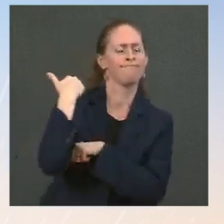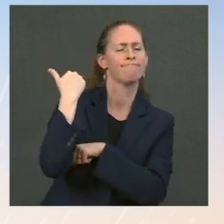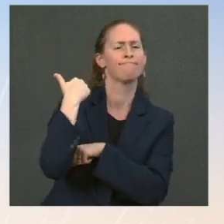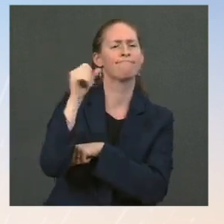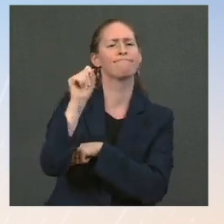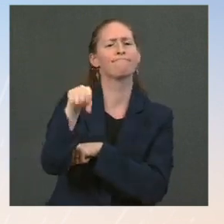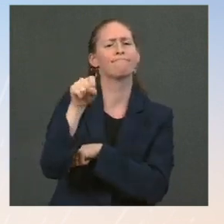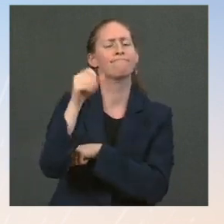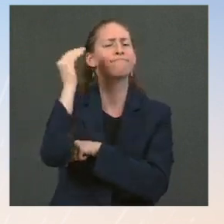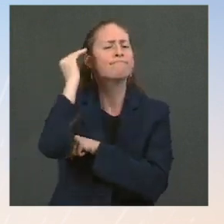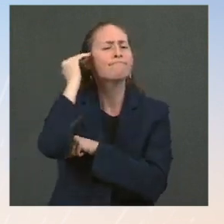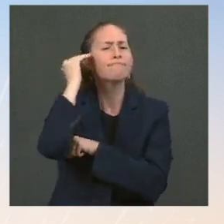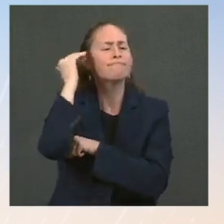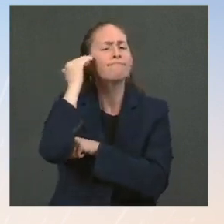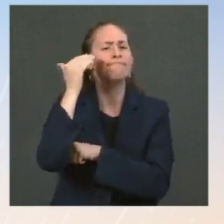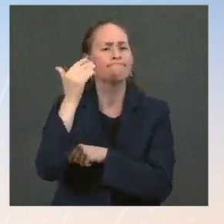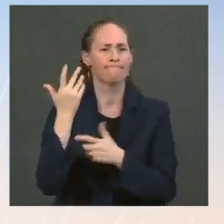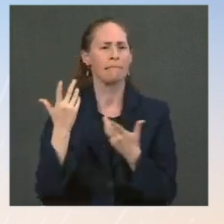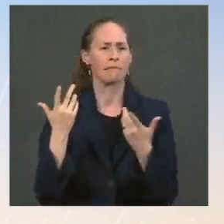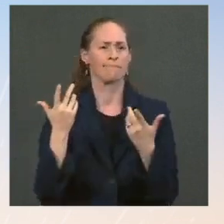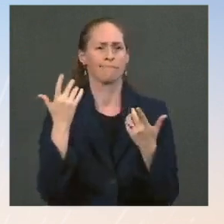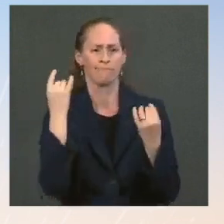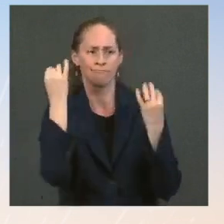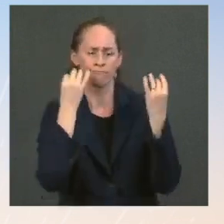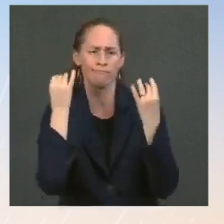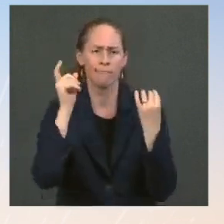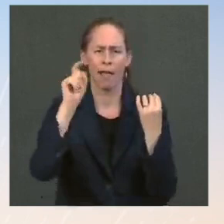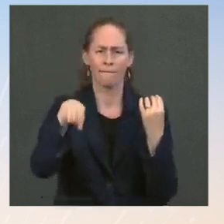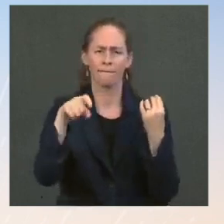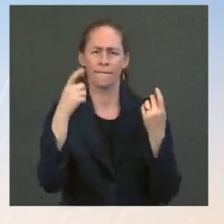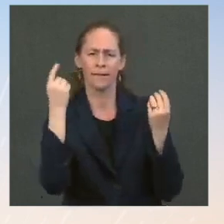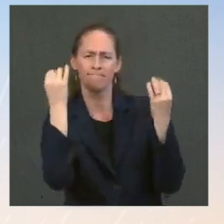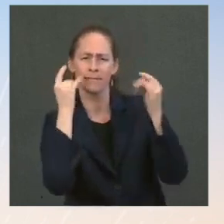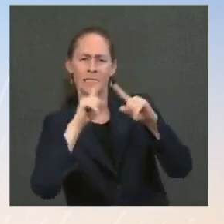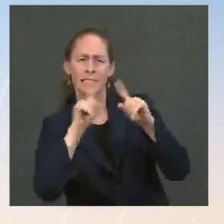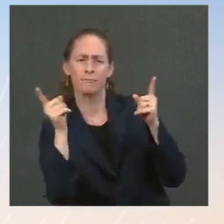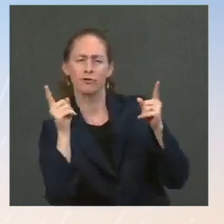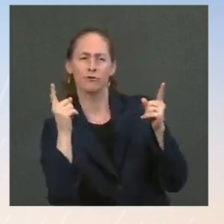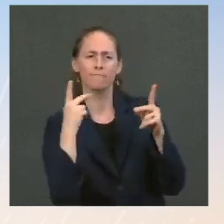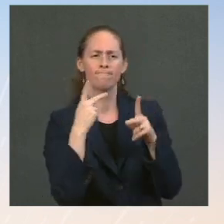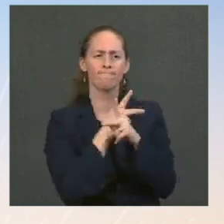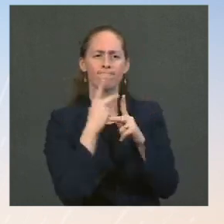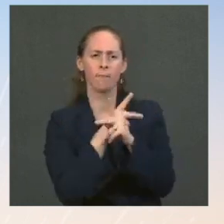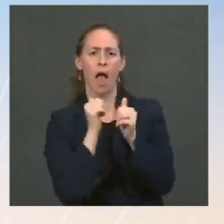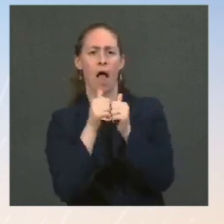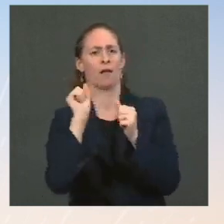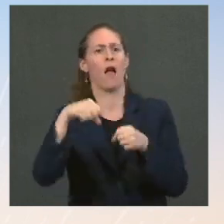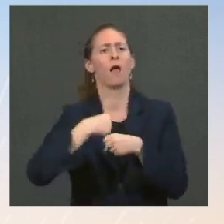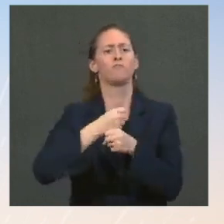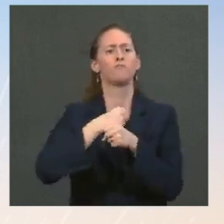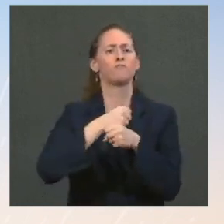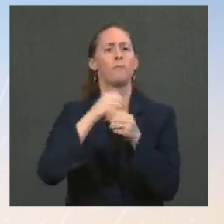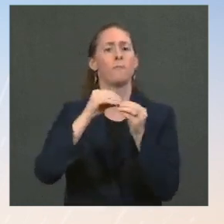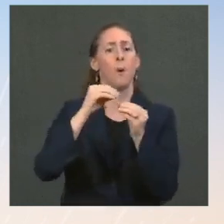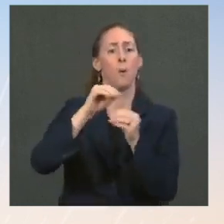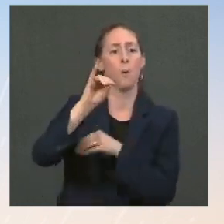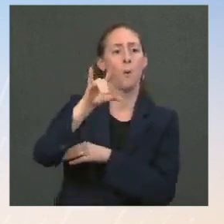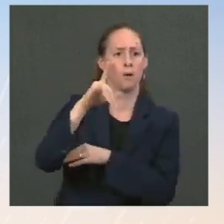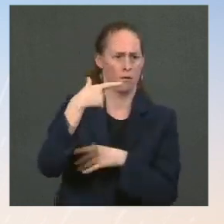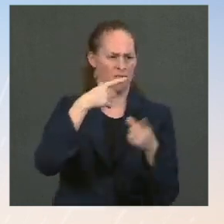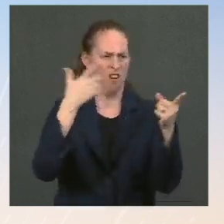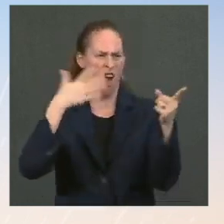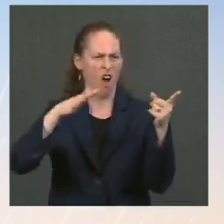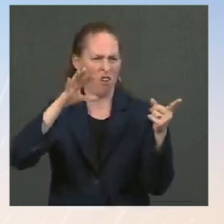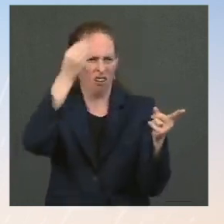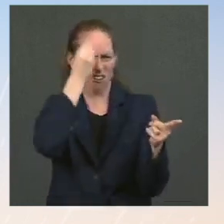urging to find a compromise solution to allow proposed production increases to move forward, as they did several months ago. I would note, as